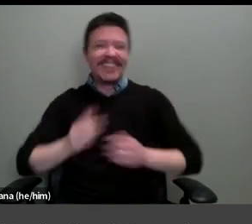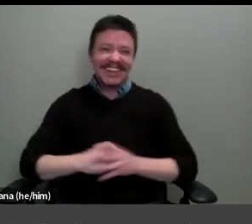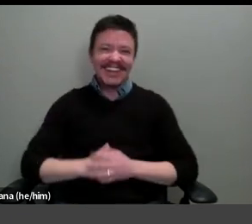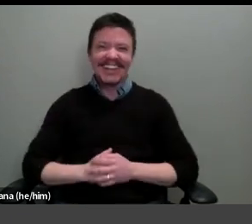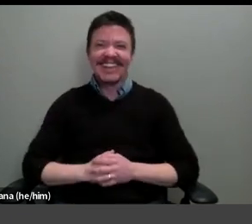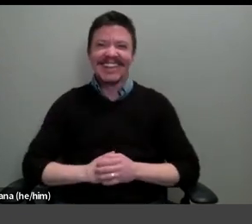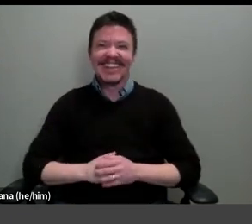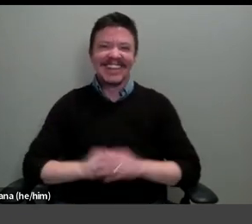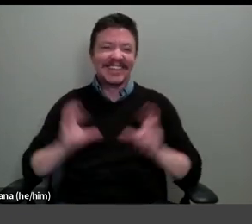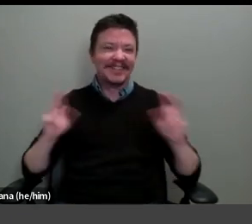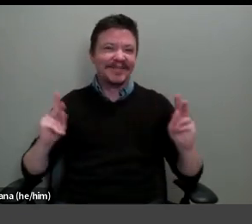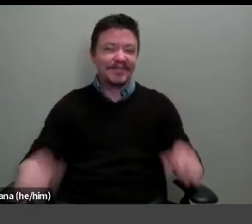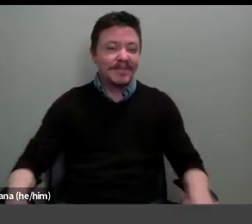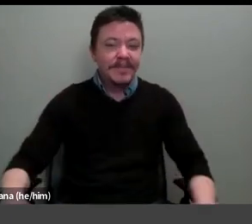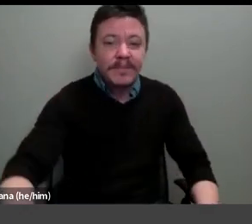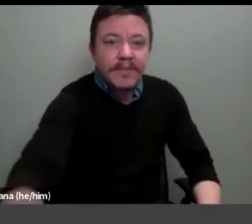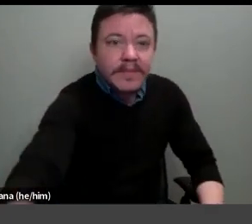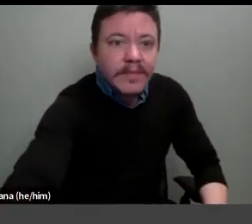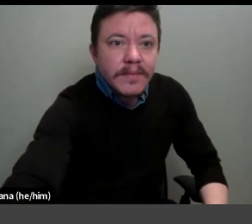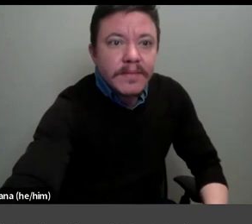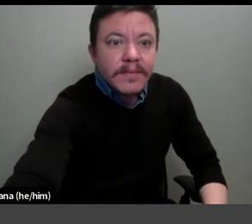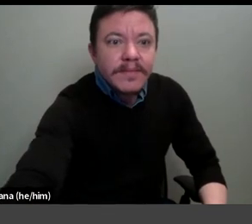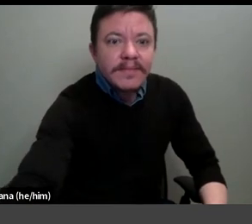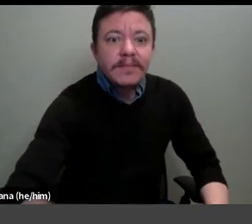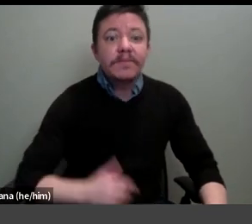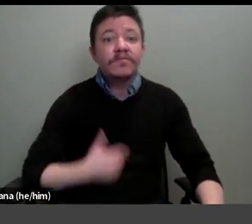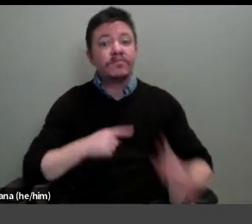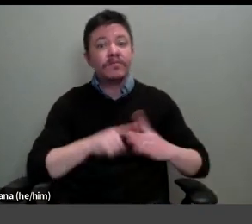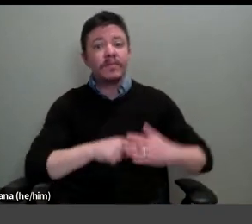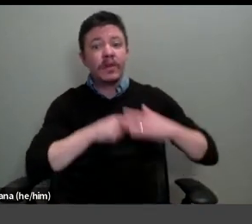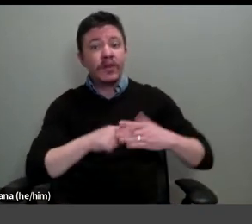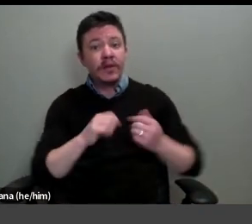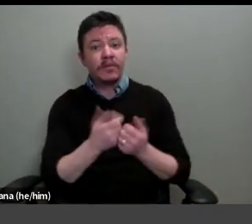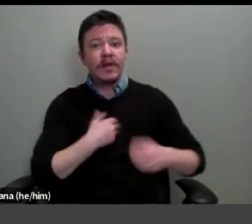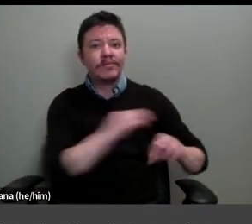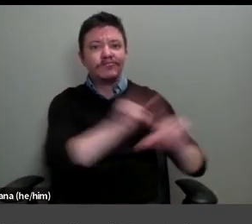OK, and in order to get started, let me begin by sharing my screen.